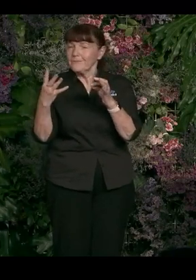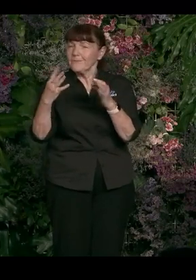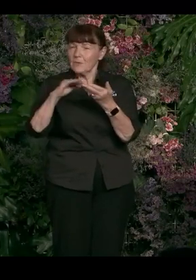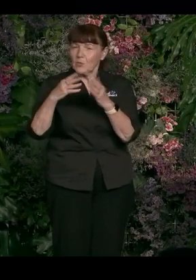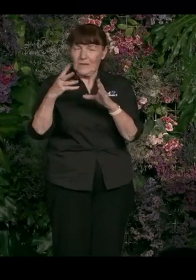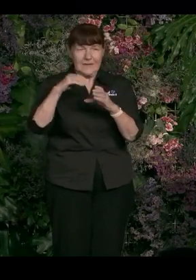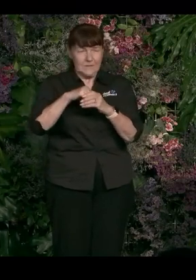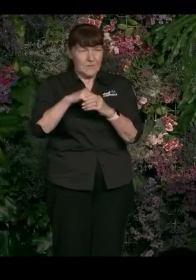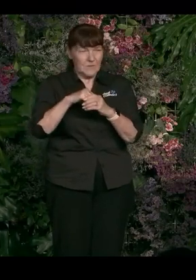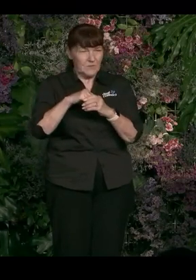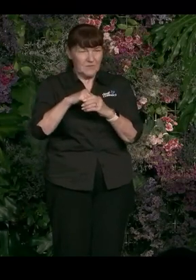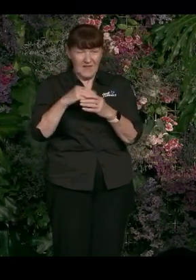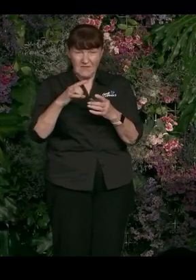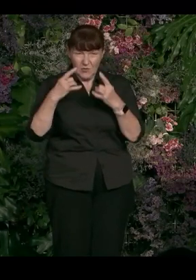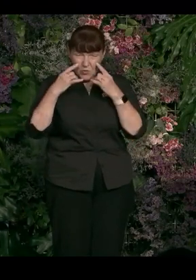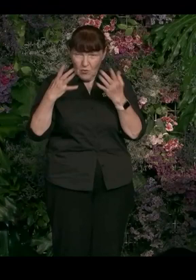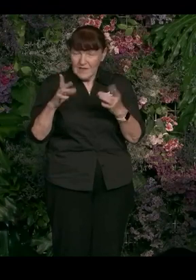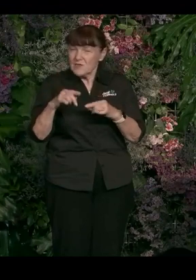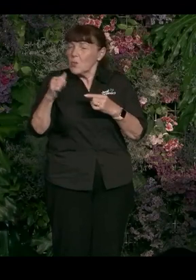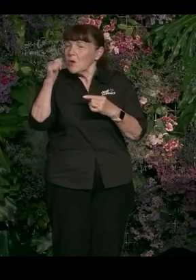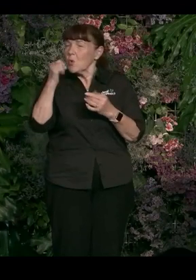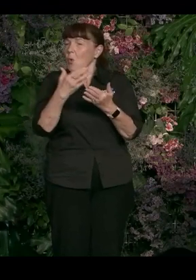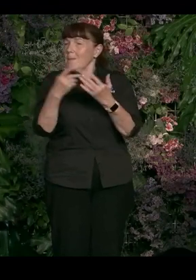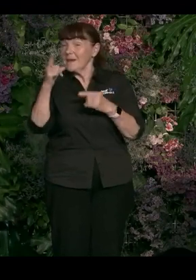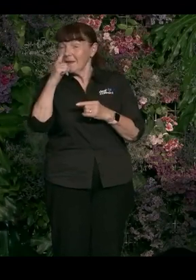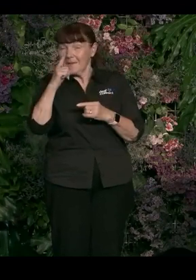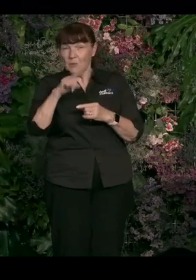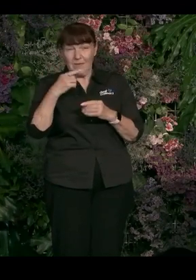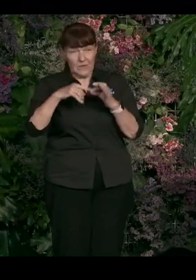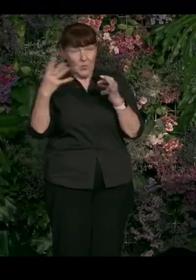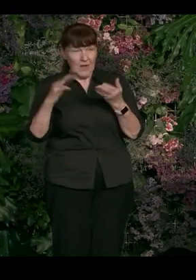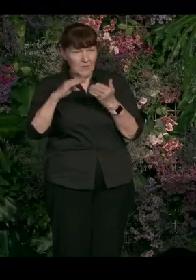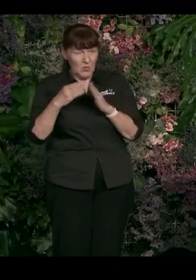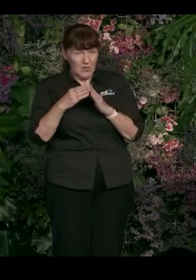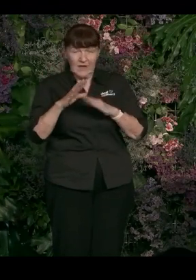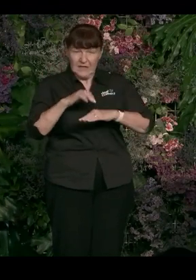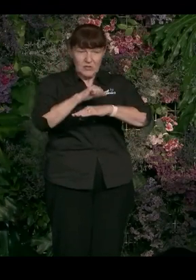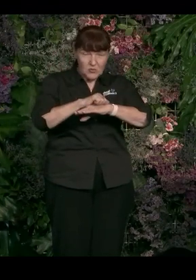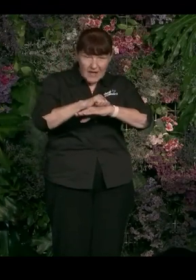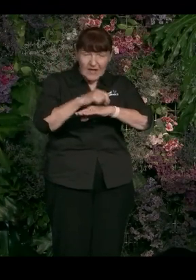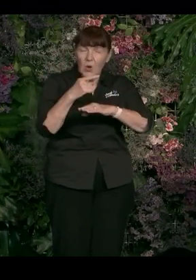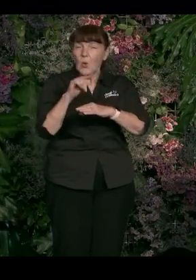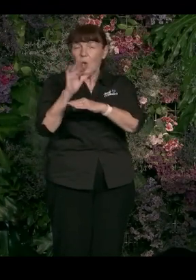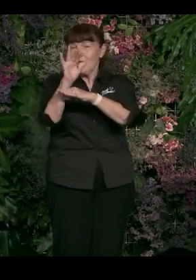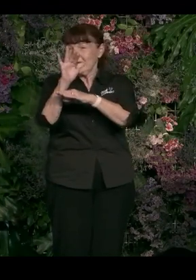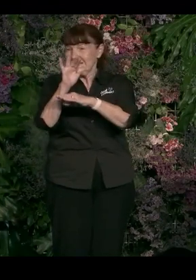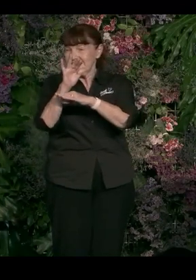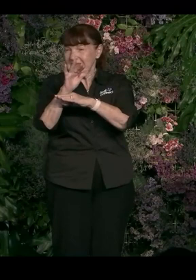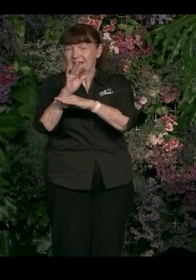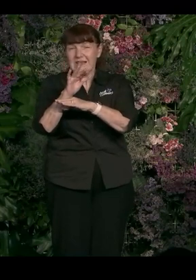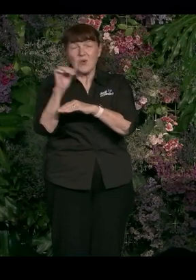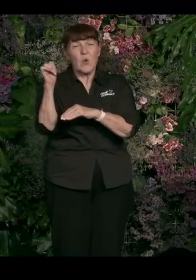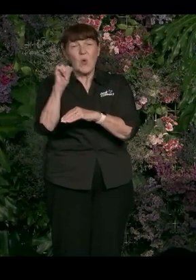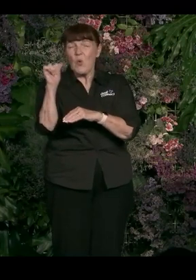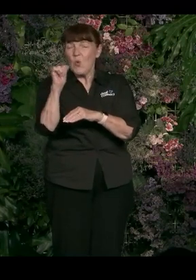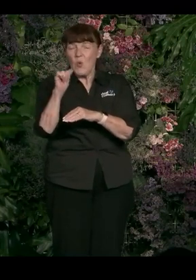if it's not doesn't speak for itself, we know that many people in our community, whether it's in Australia, but particularly overseas, are already